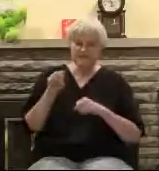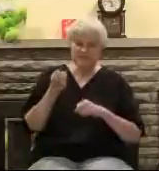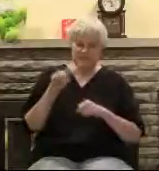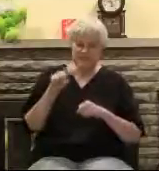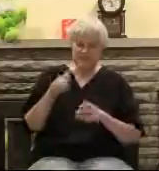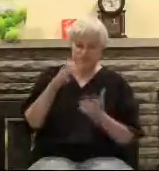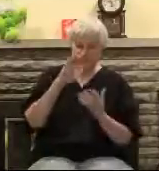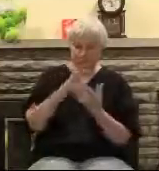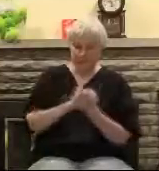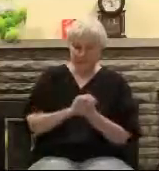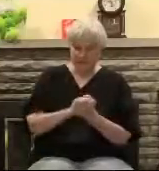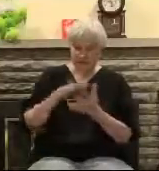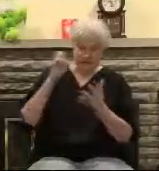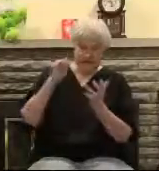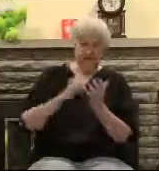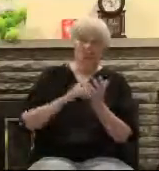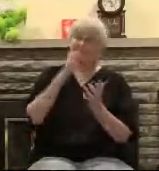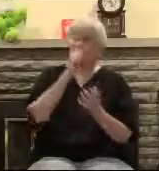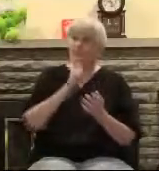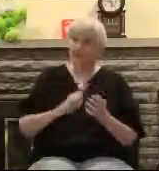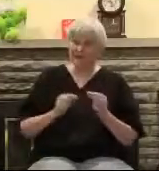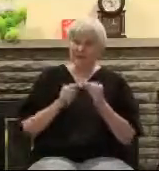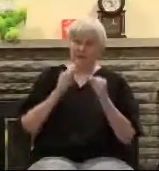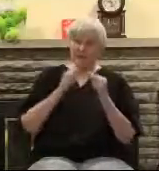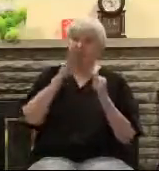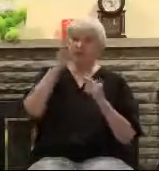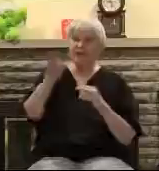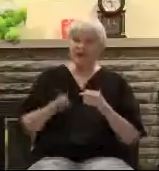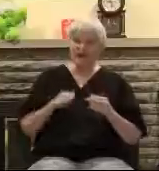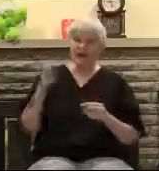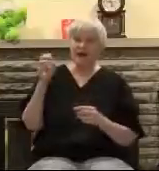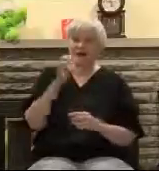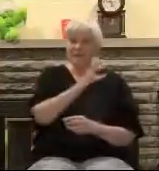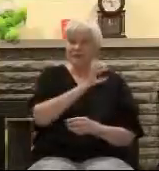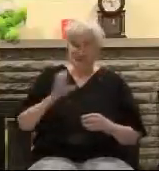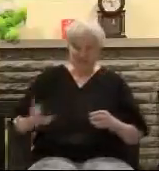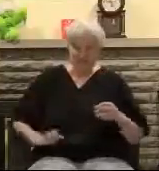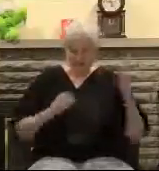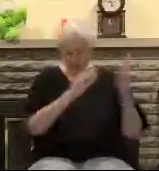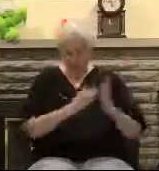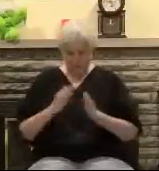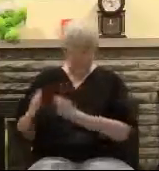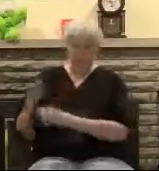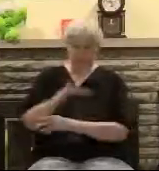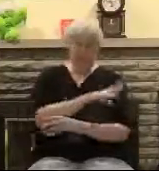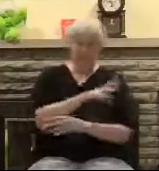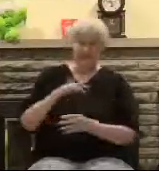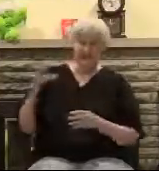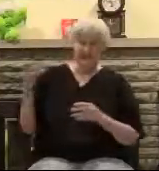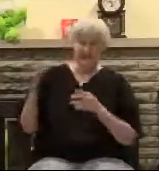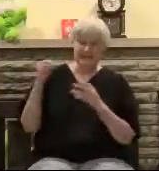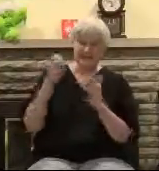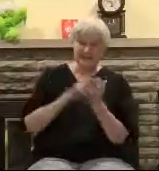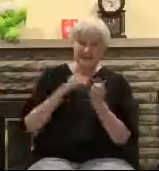culture. It has been an especially shunning experience to tell your liberal family you are both pro-life and a